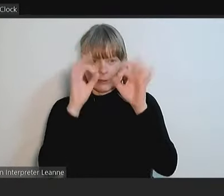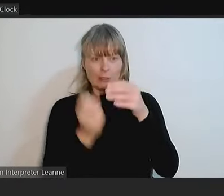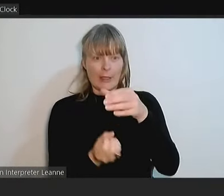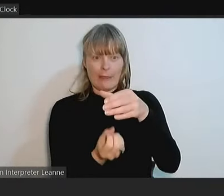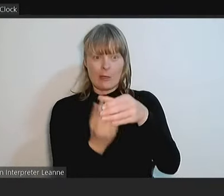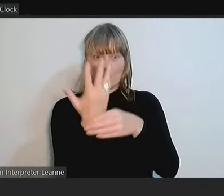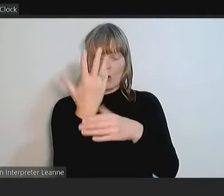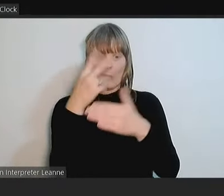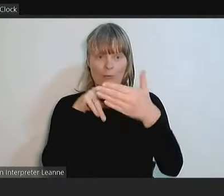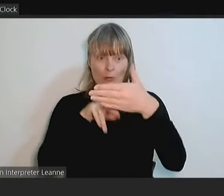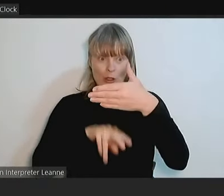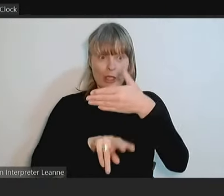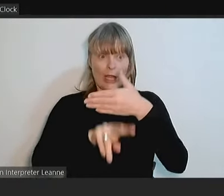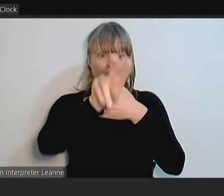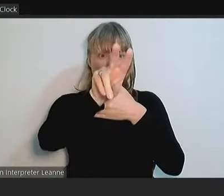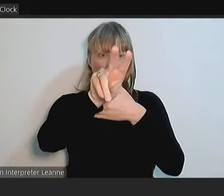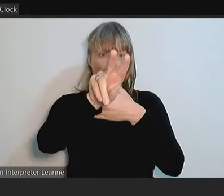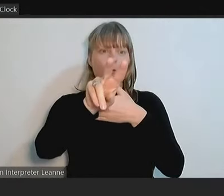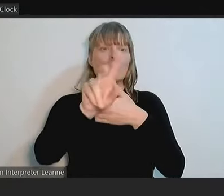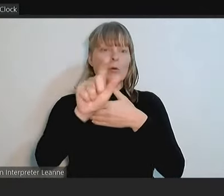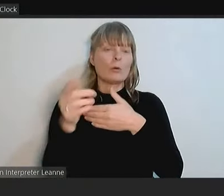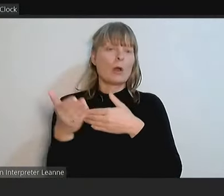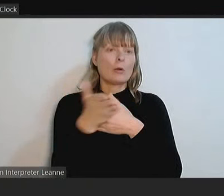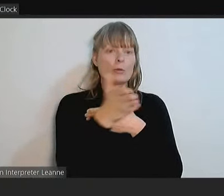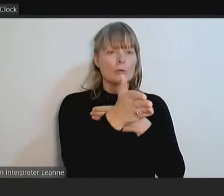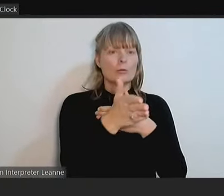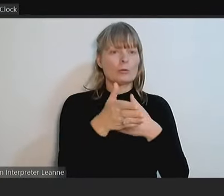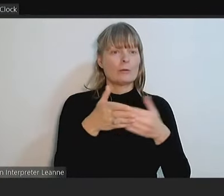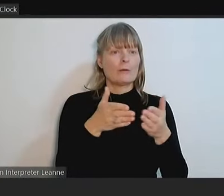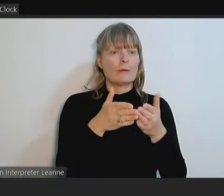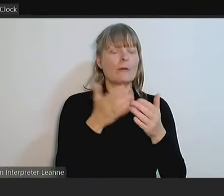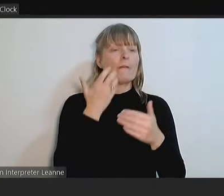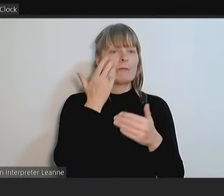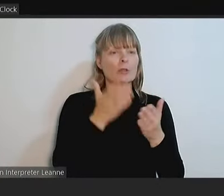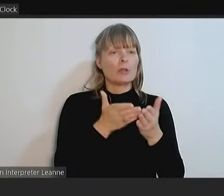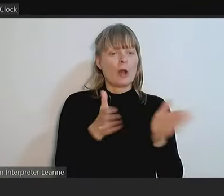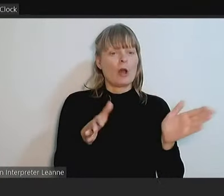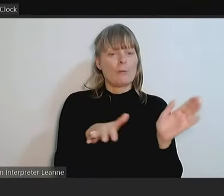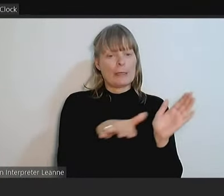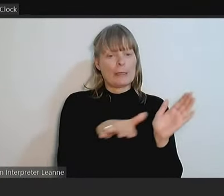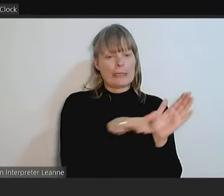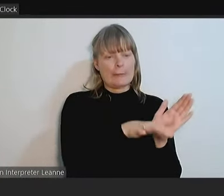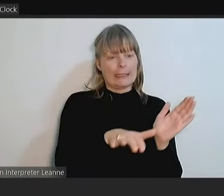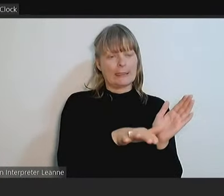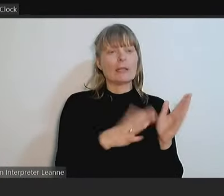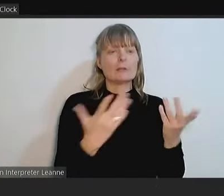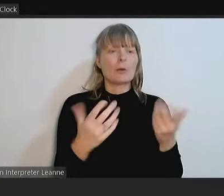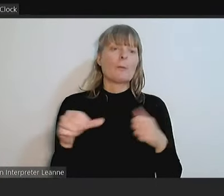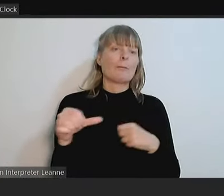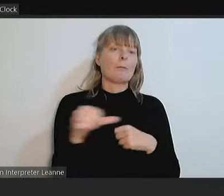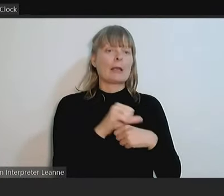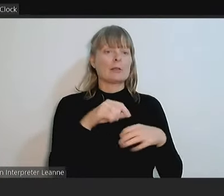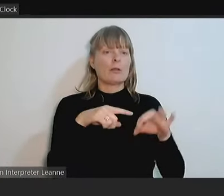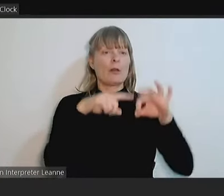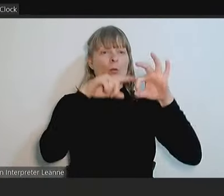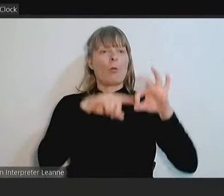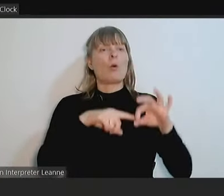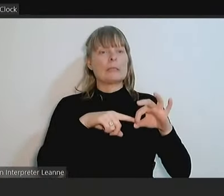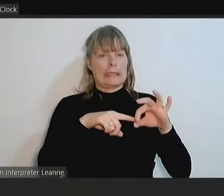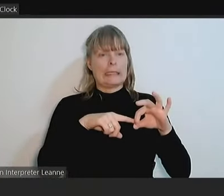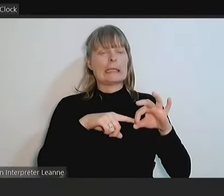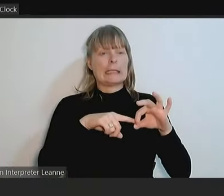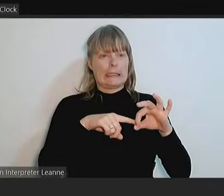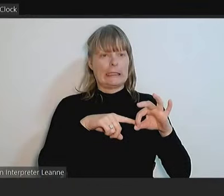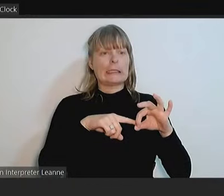future open space contributions. So your quarterly budget reviews will give you a process by which you can check your financial assumptions